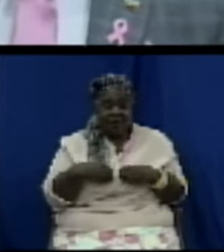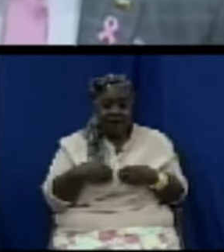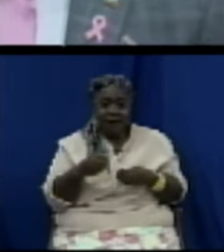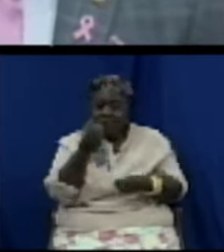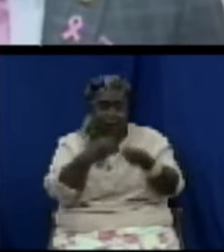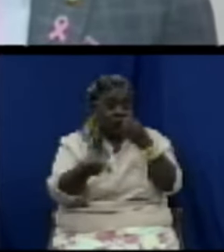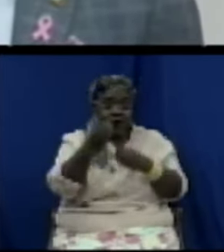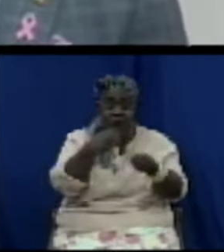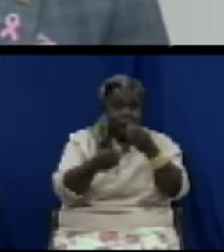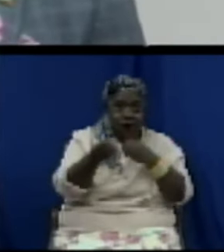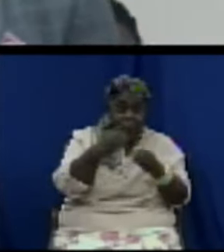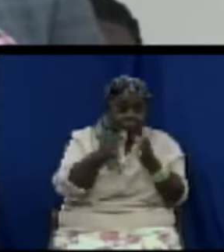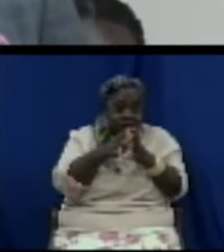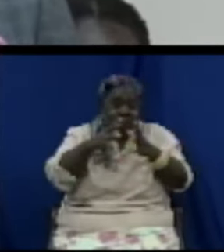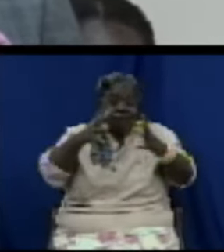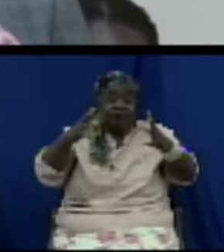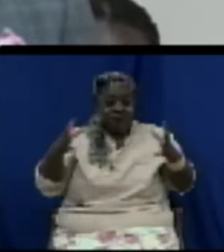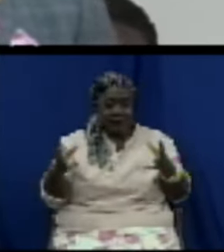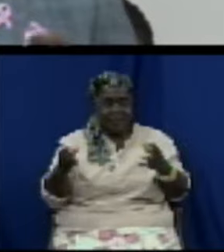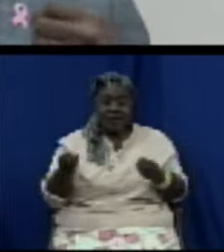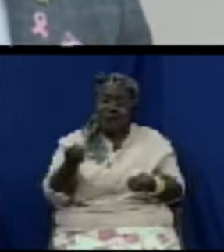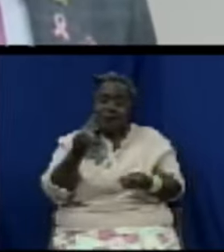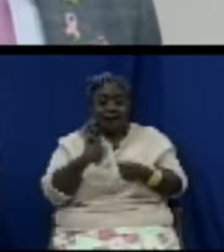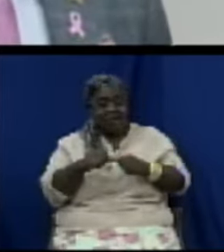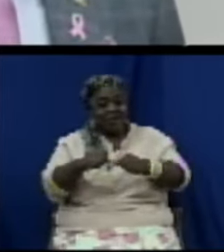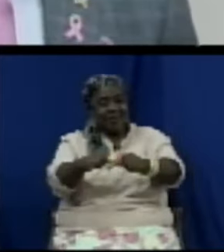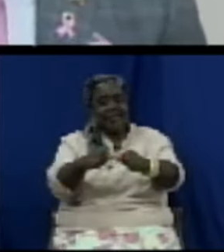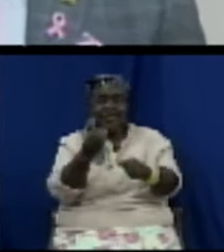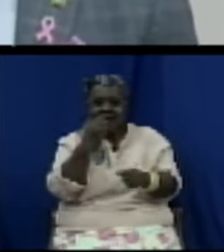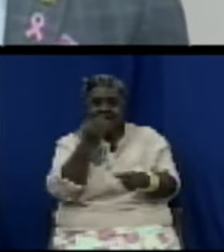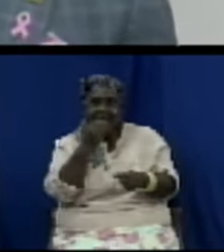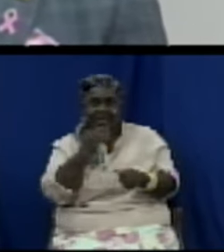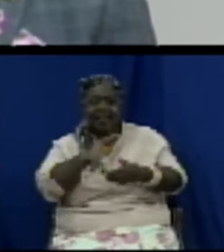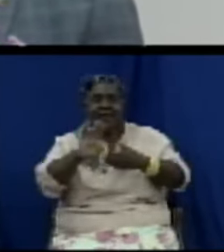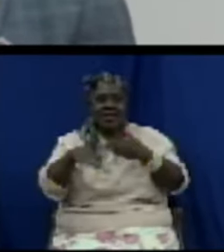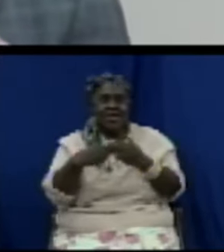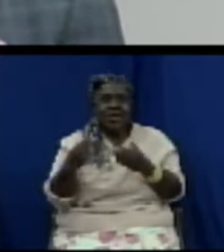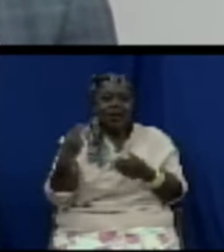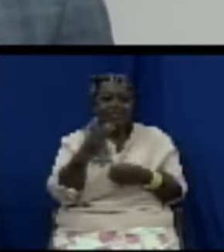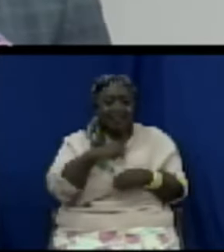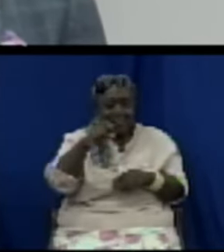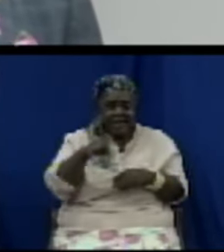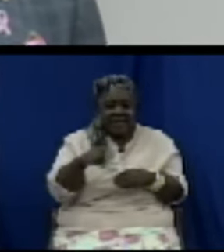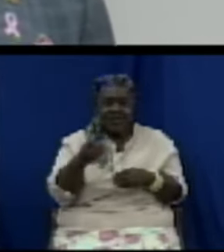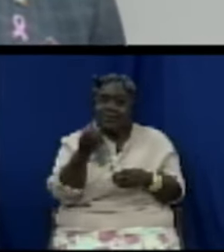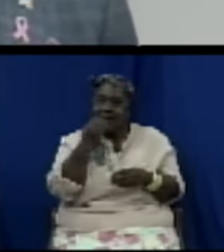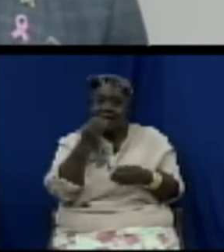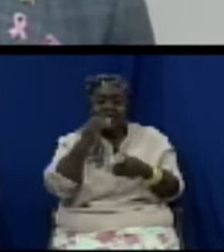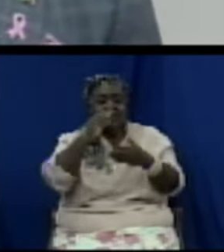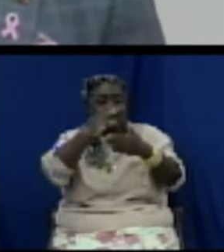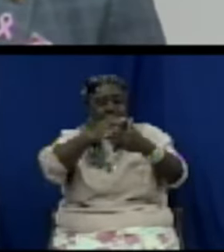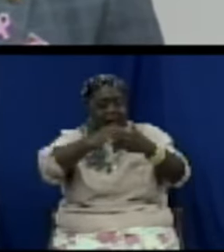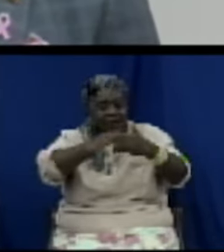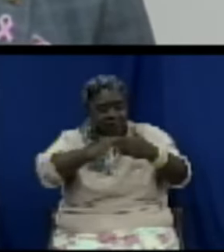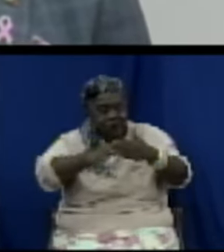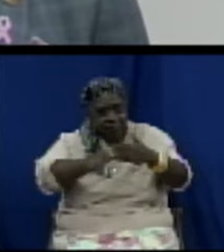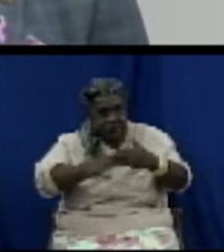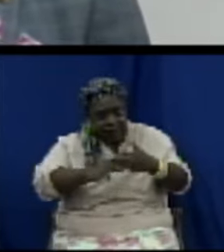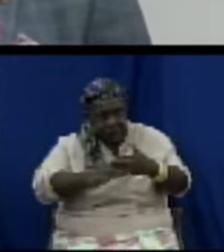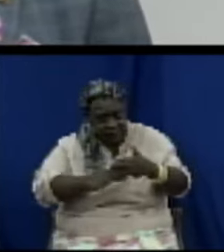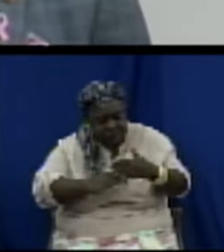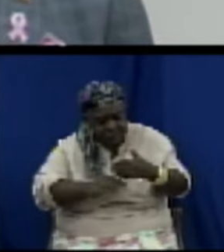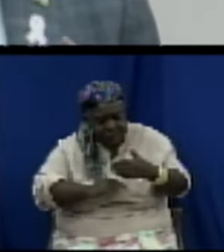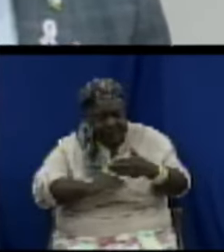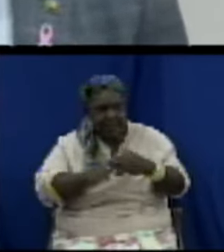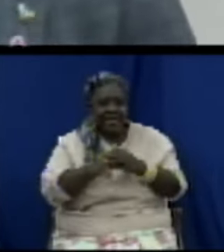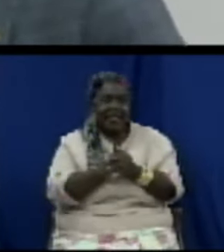And so all of us, so I want to encourage all of us to cut back on how much we really consume. All of us can do better,